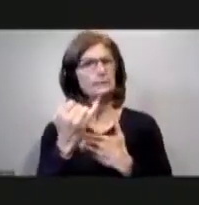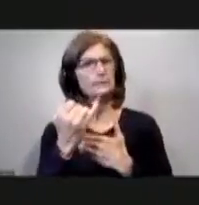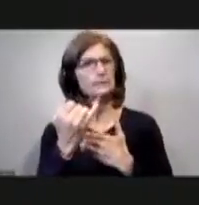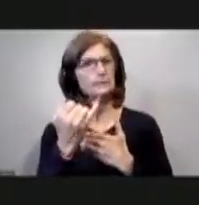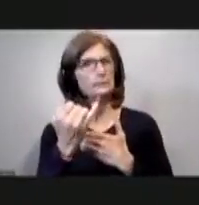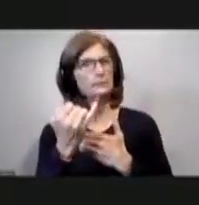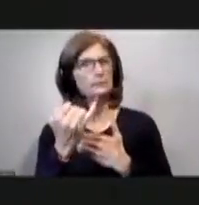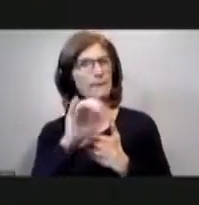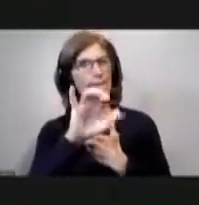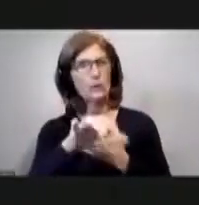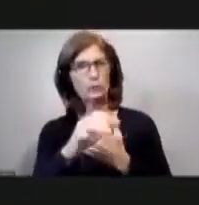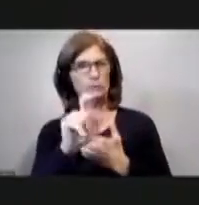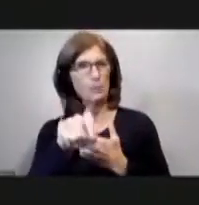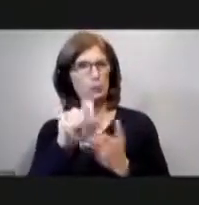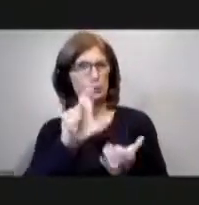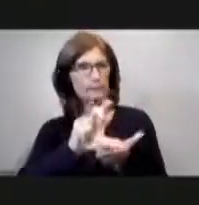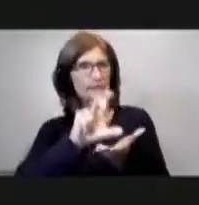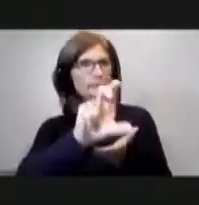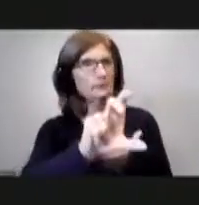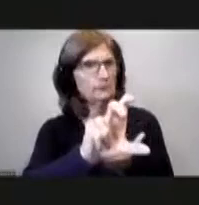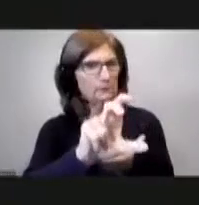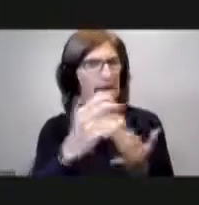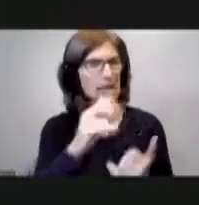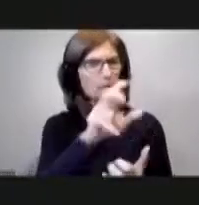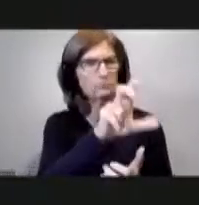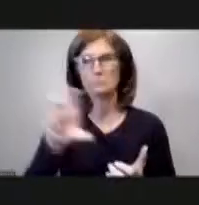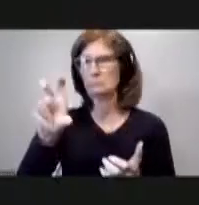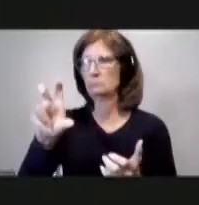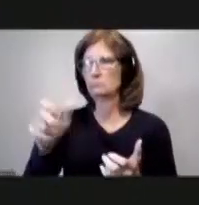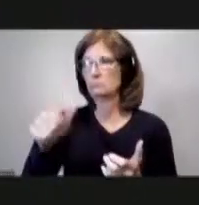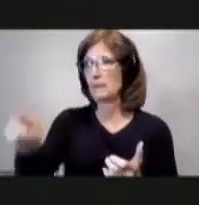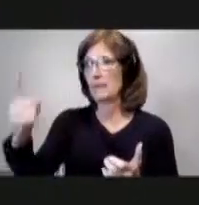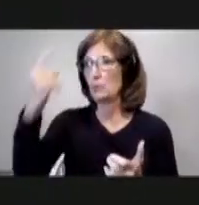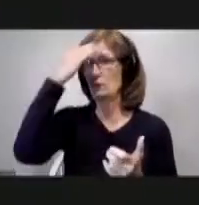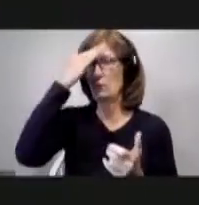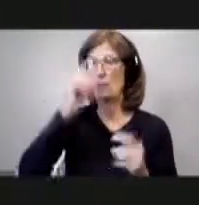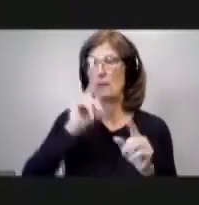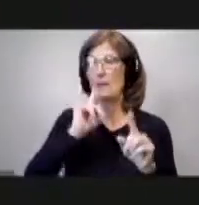earmarked for any certain projects does anybody here can answer that for me